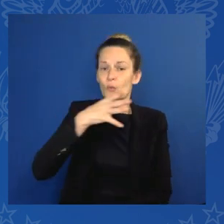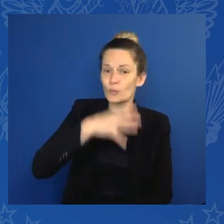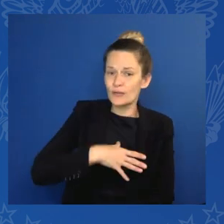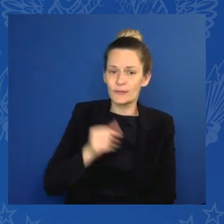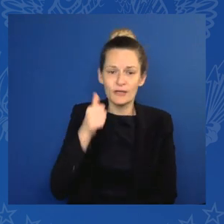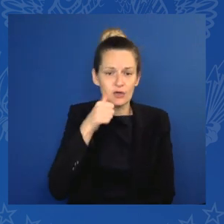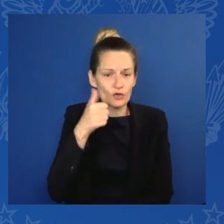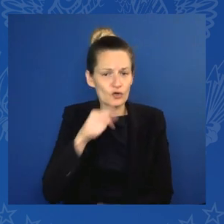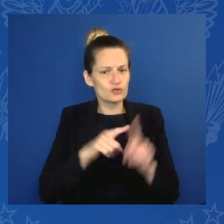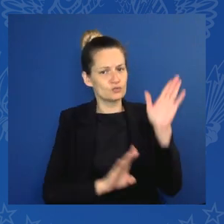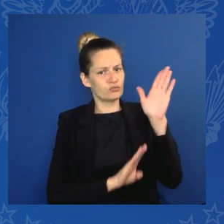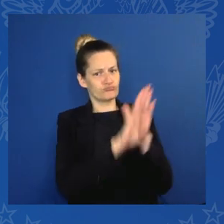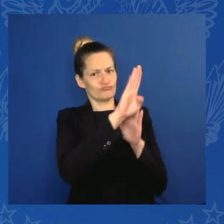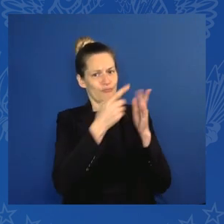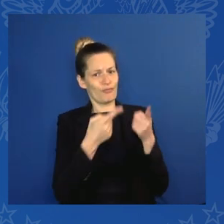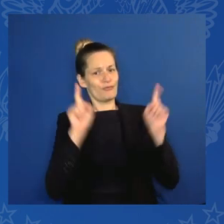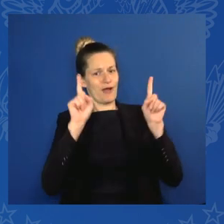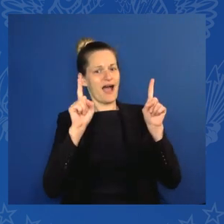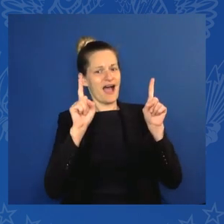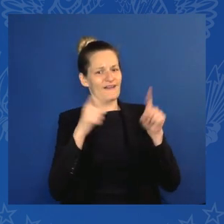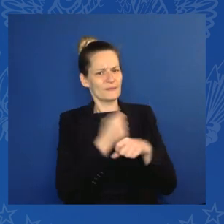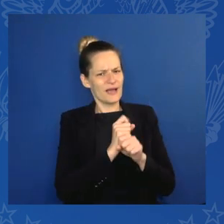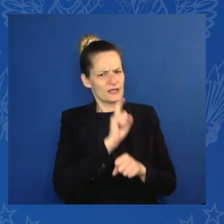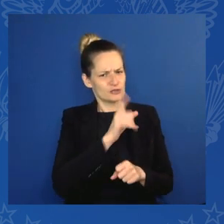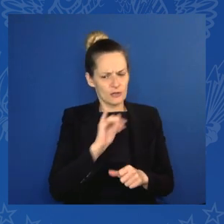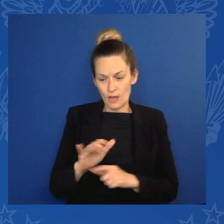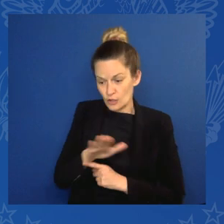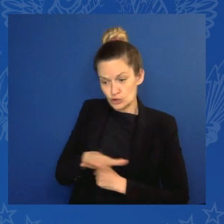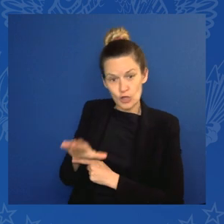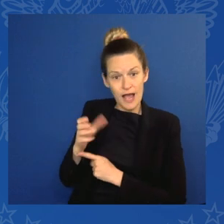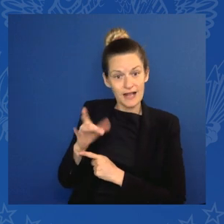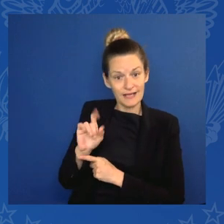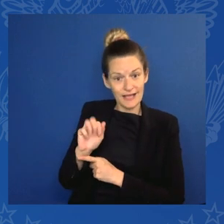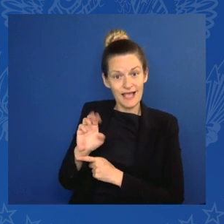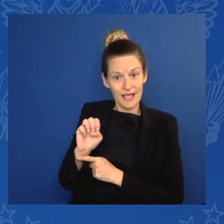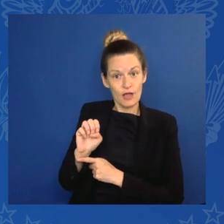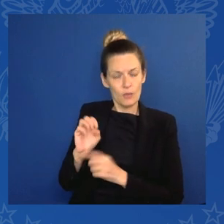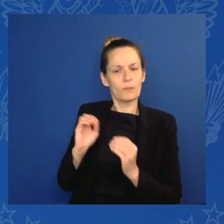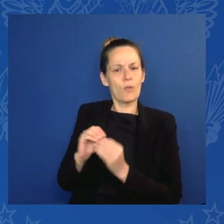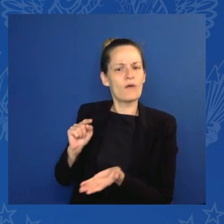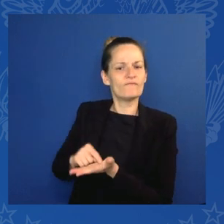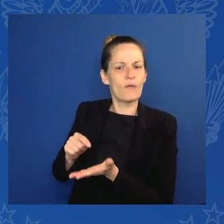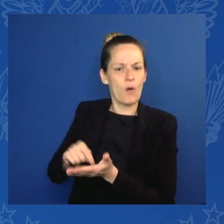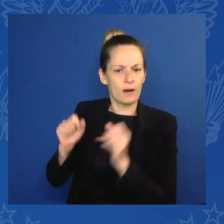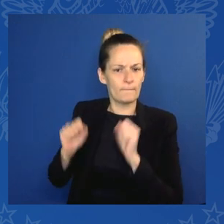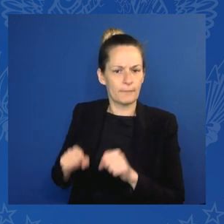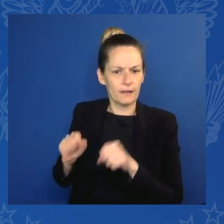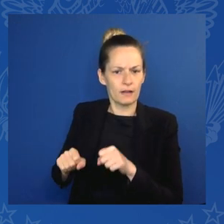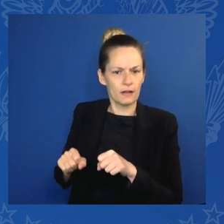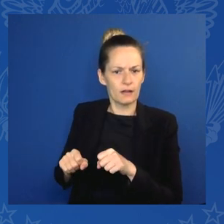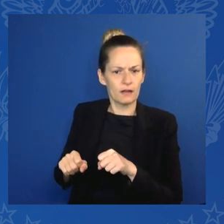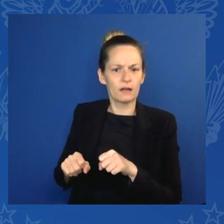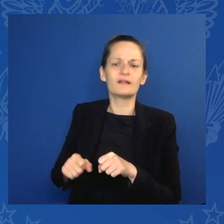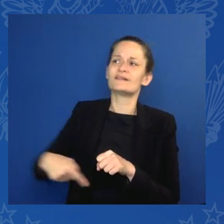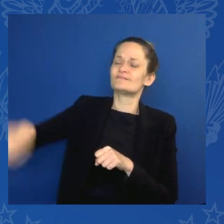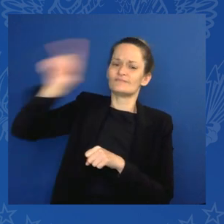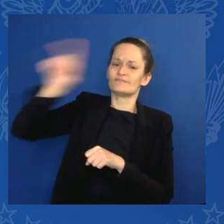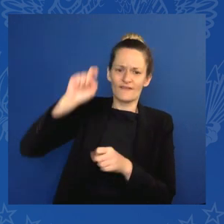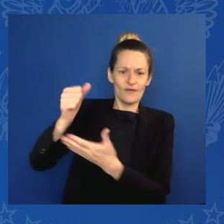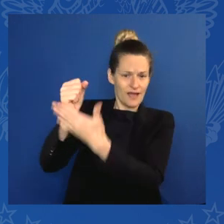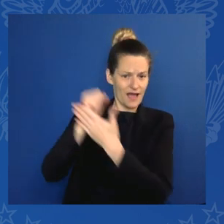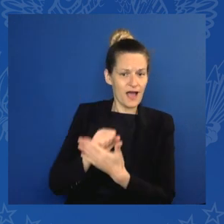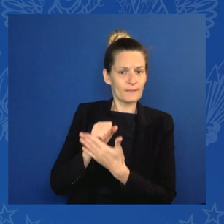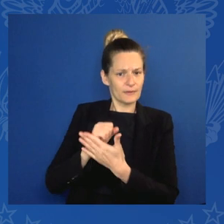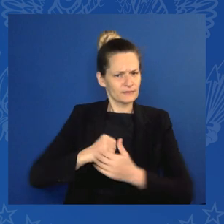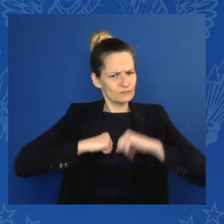accessible and affordable as we continue the vital work to protect and advance women's fundamental rights. The United States is